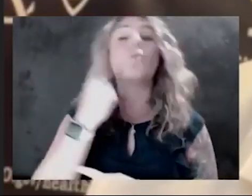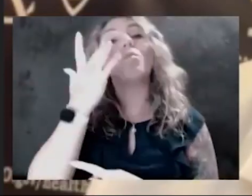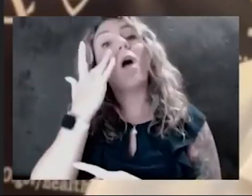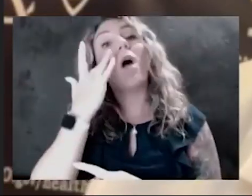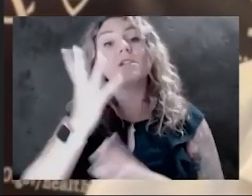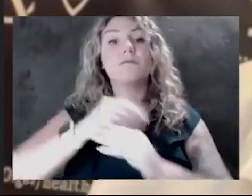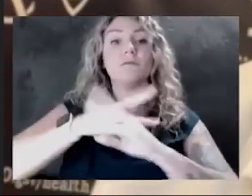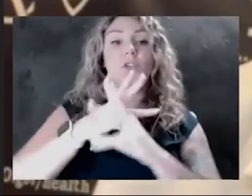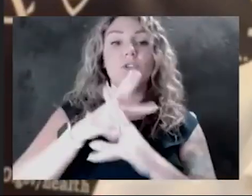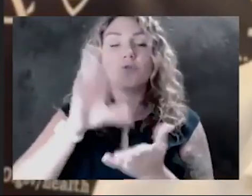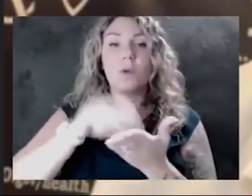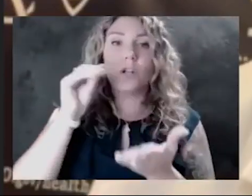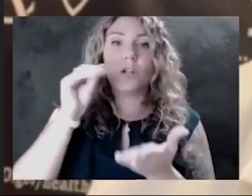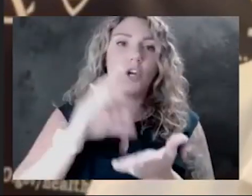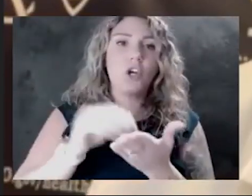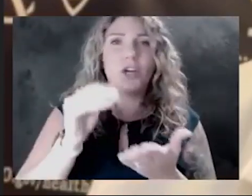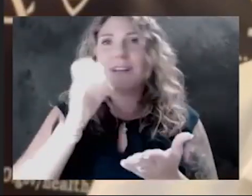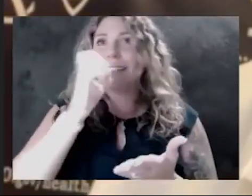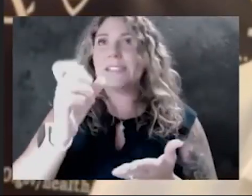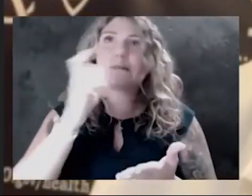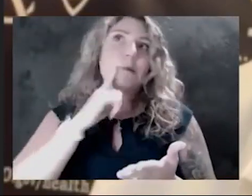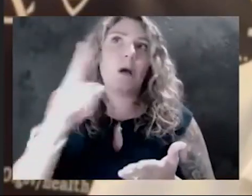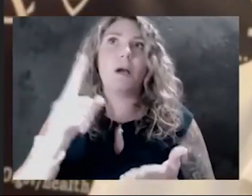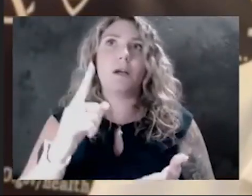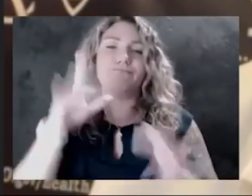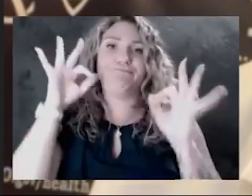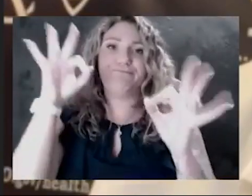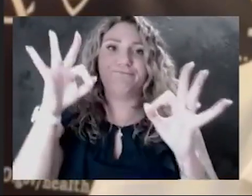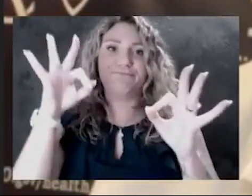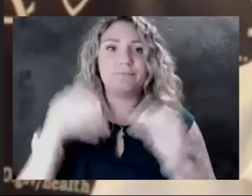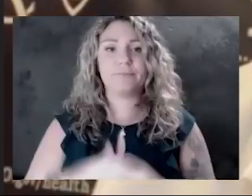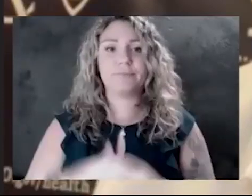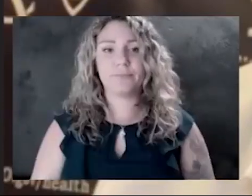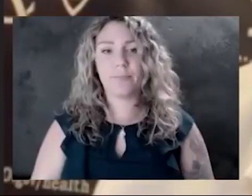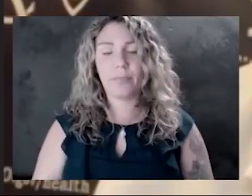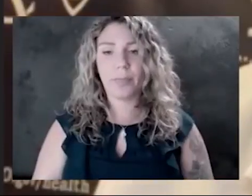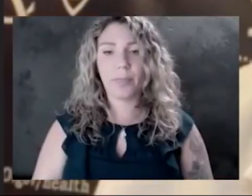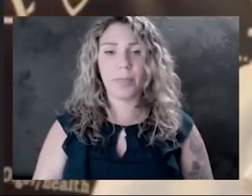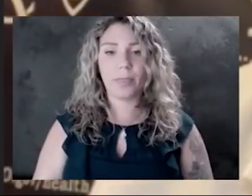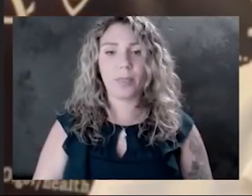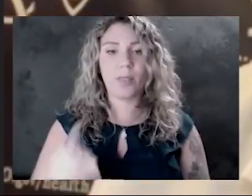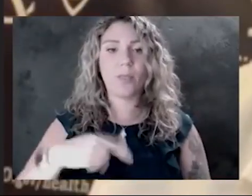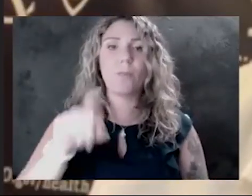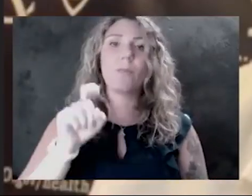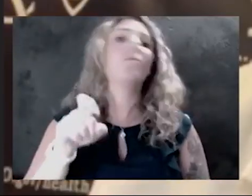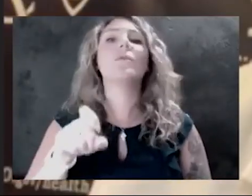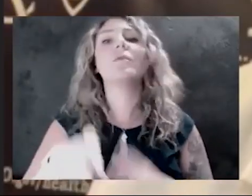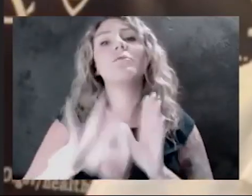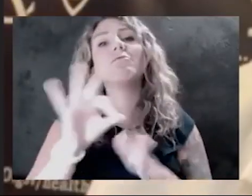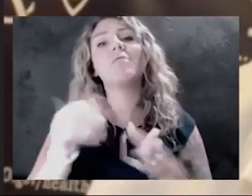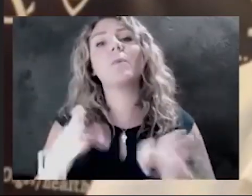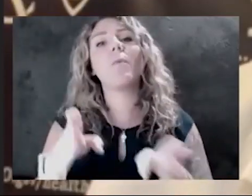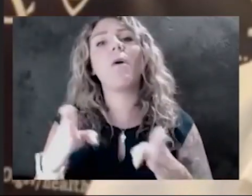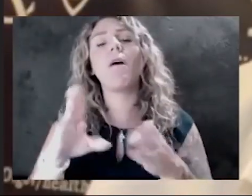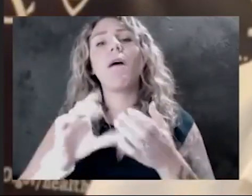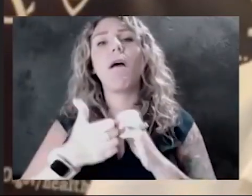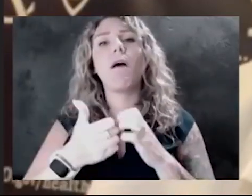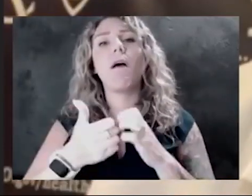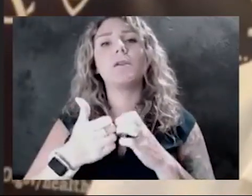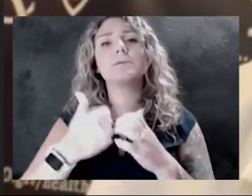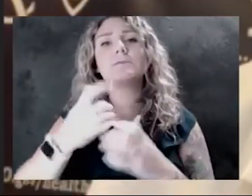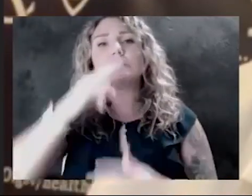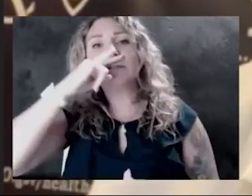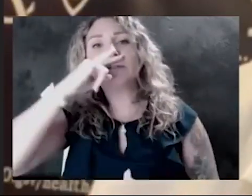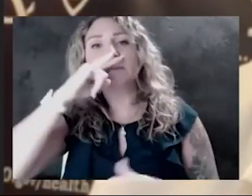often not ideal. And we need to find ways to keep our kids in school. It